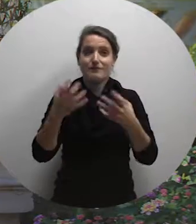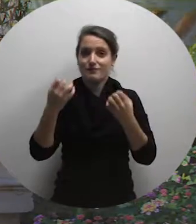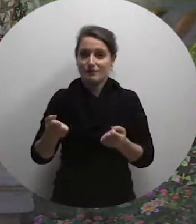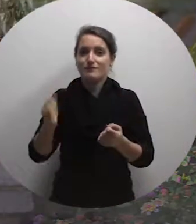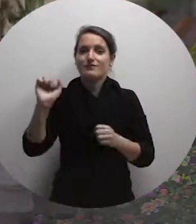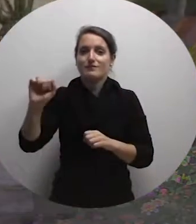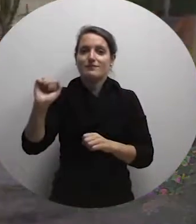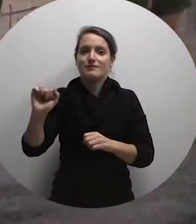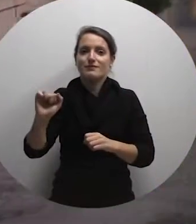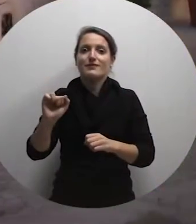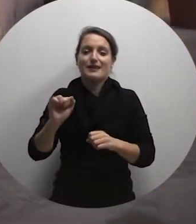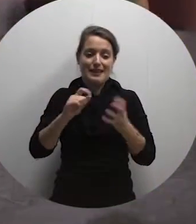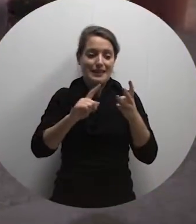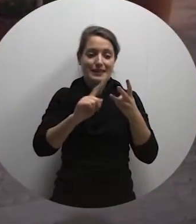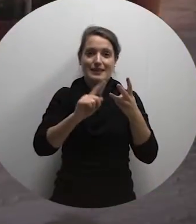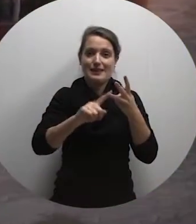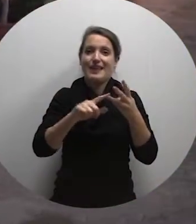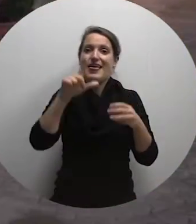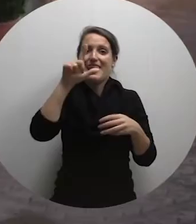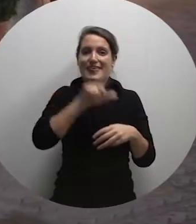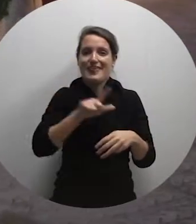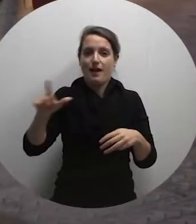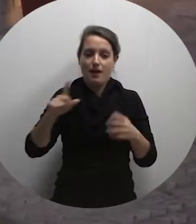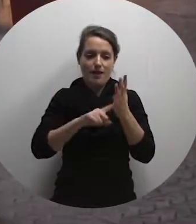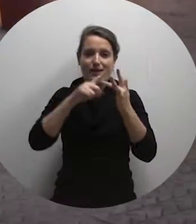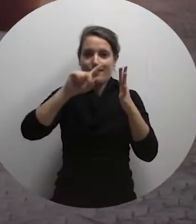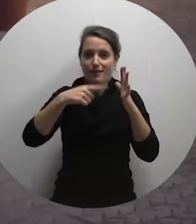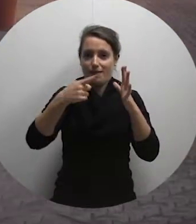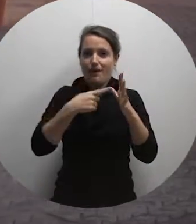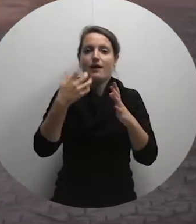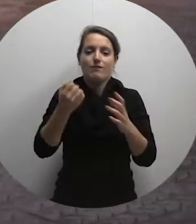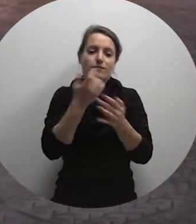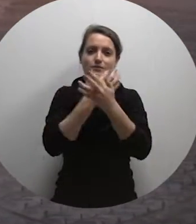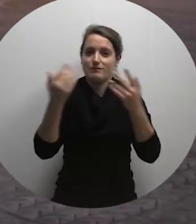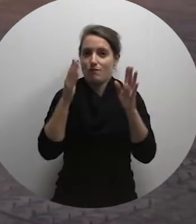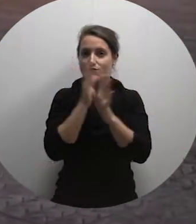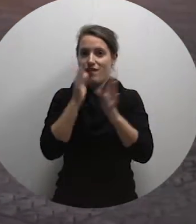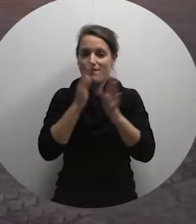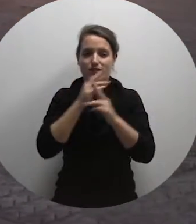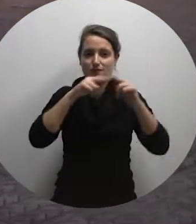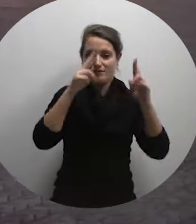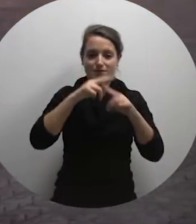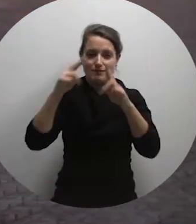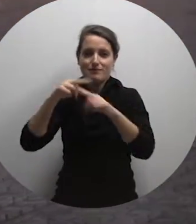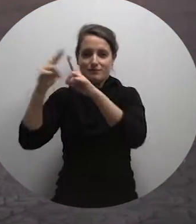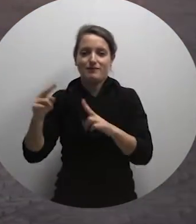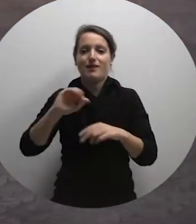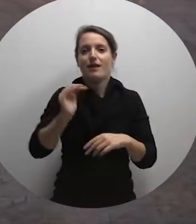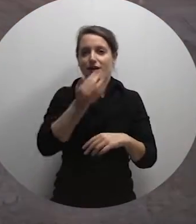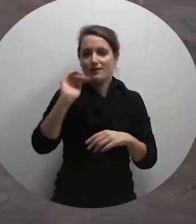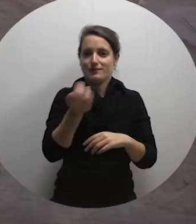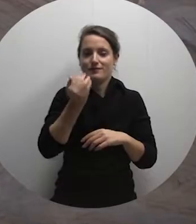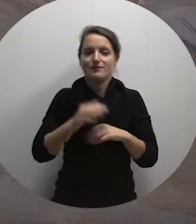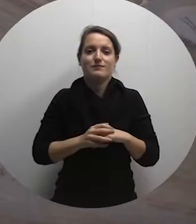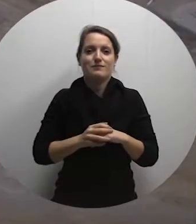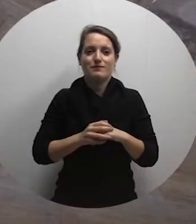Many houses of character can also be found in Lea with private citrus gardens. Lea detached itself from